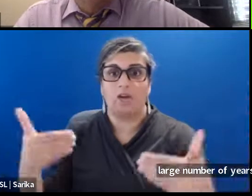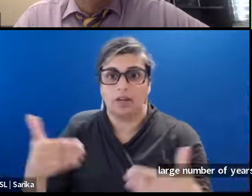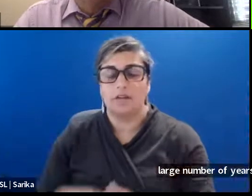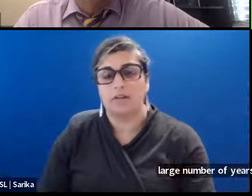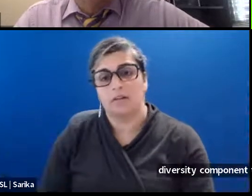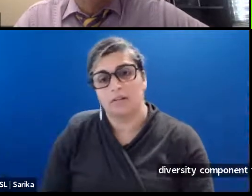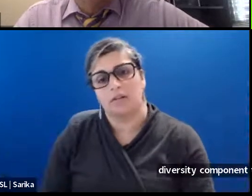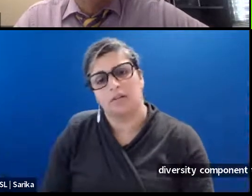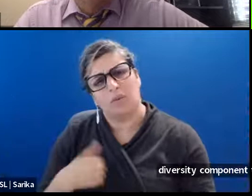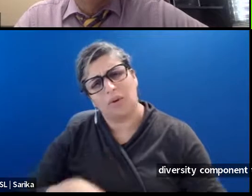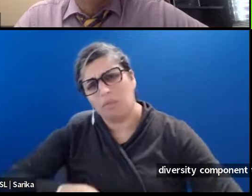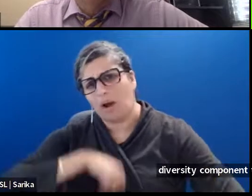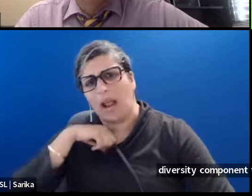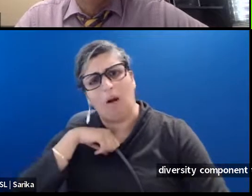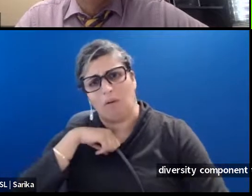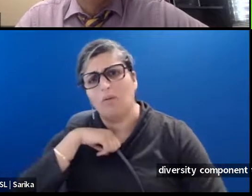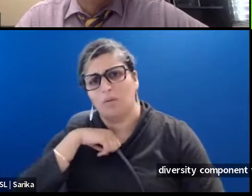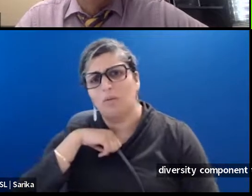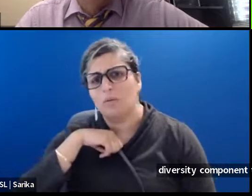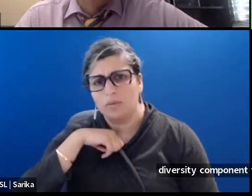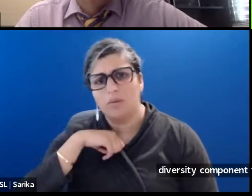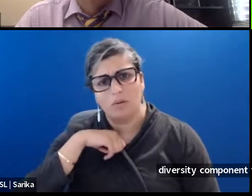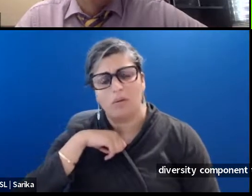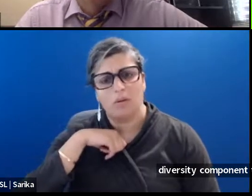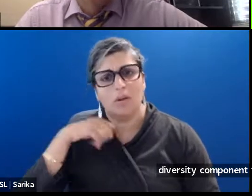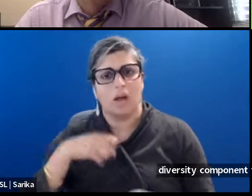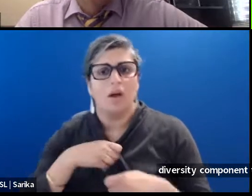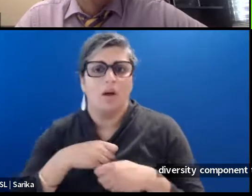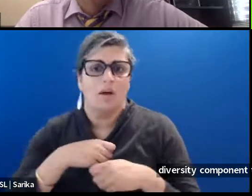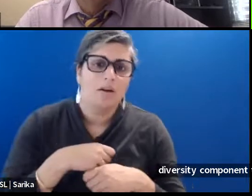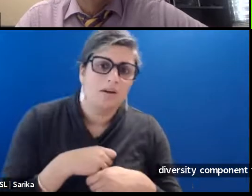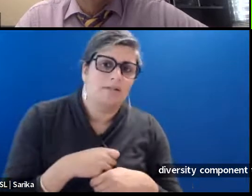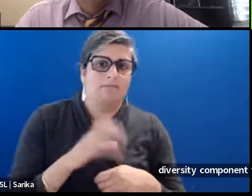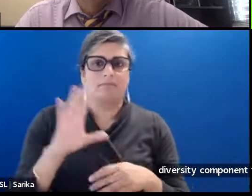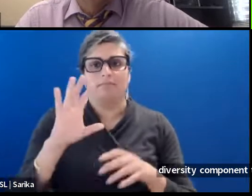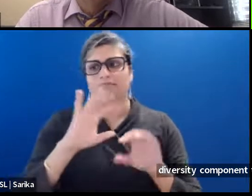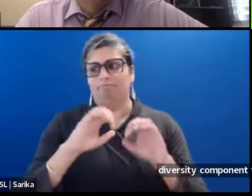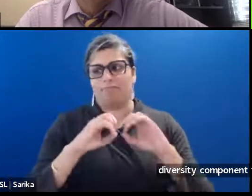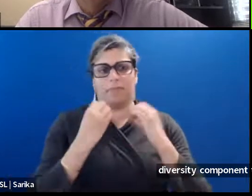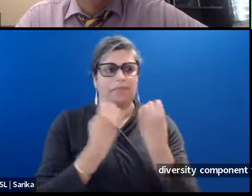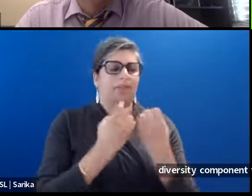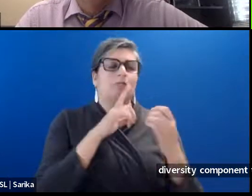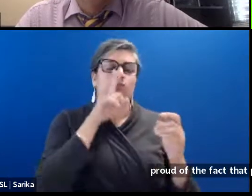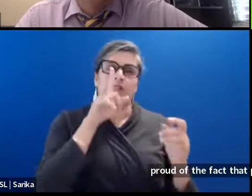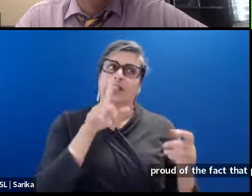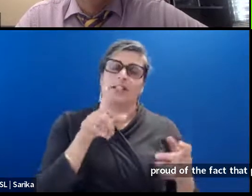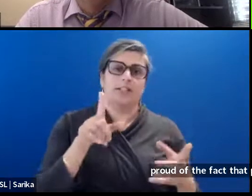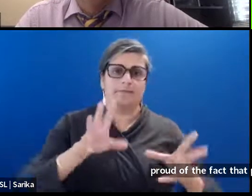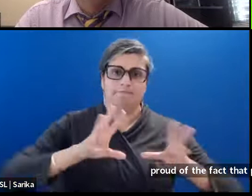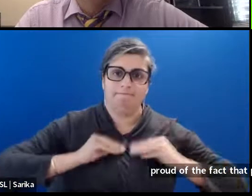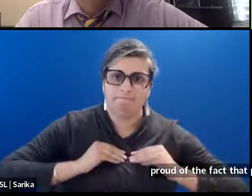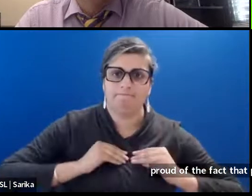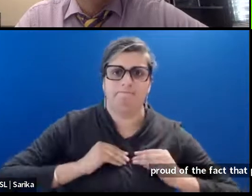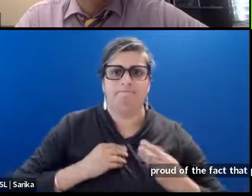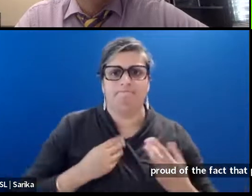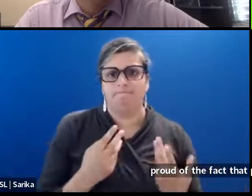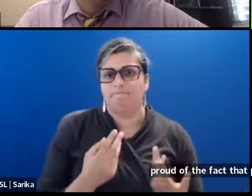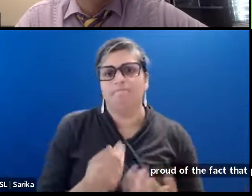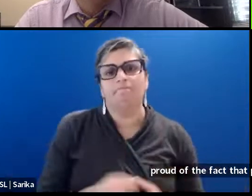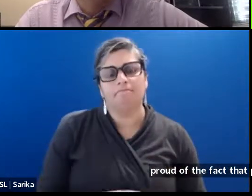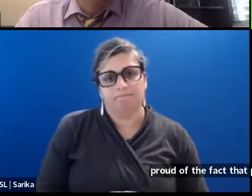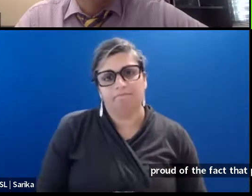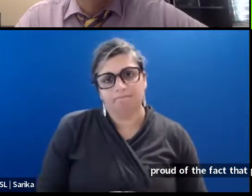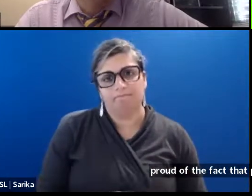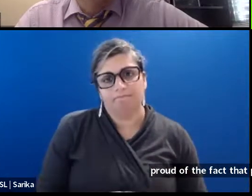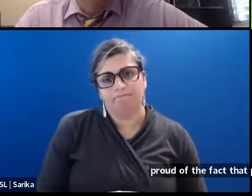the fact that, that, uh, that productions have really, you know, taken this on, uh, as well, um, and,